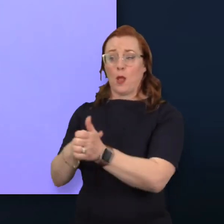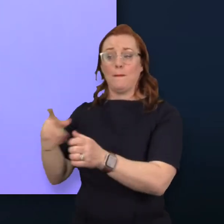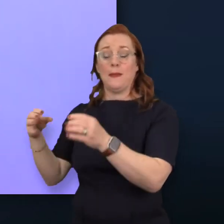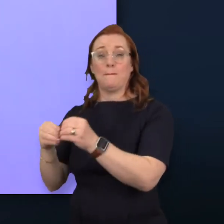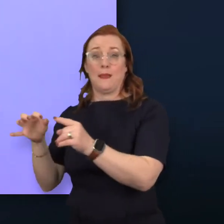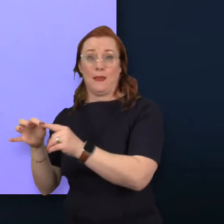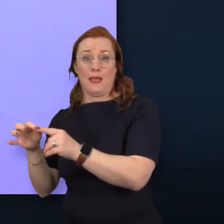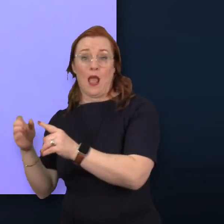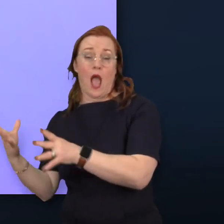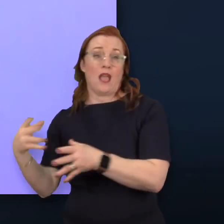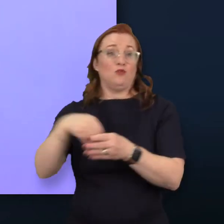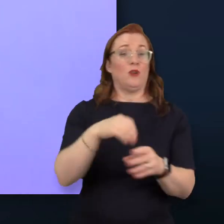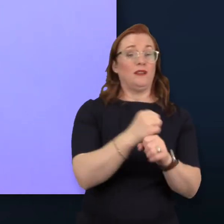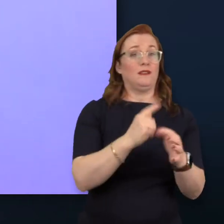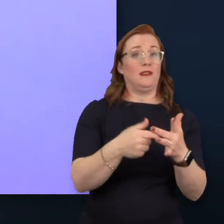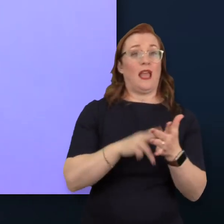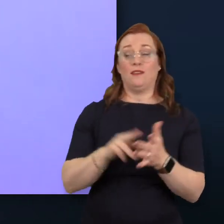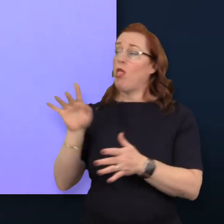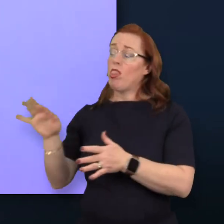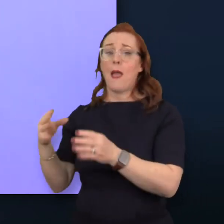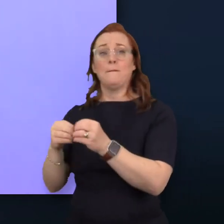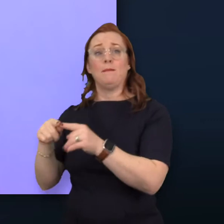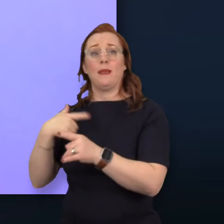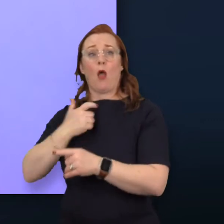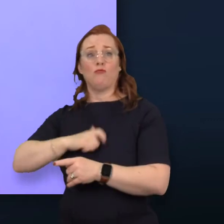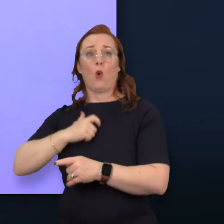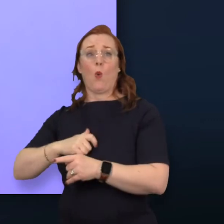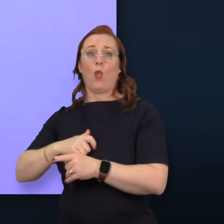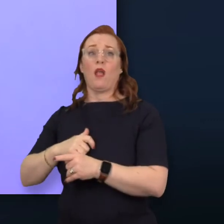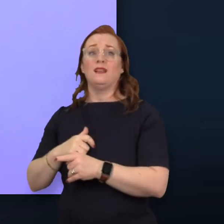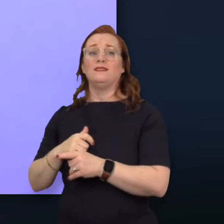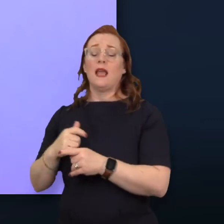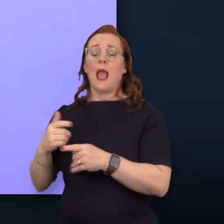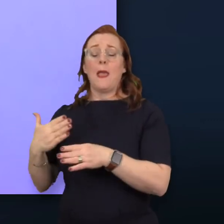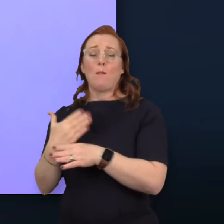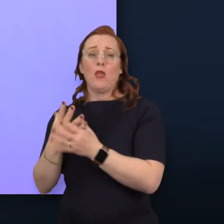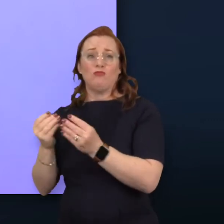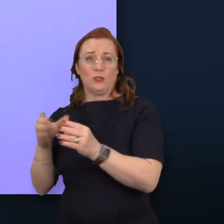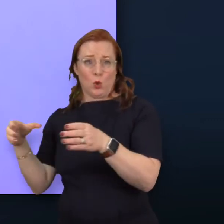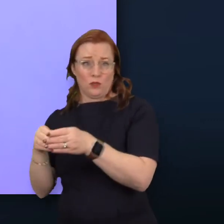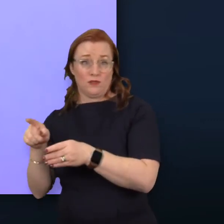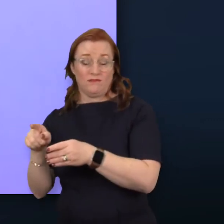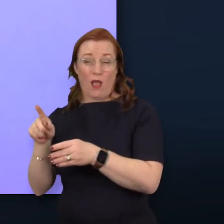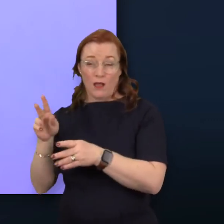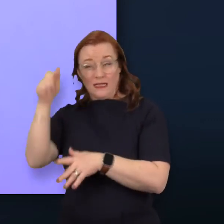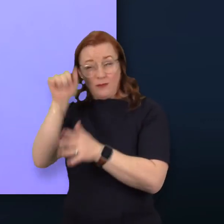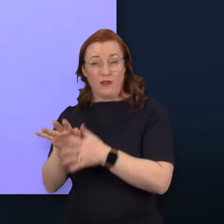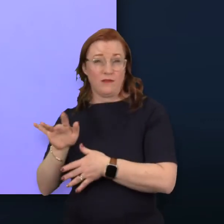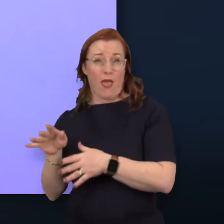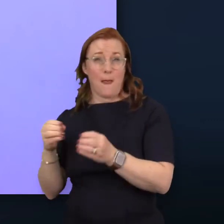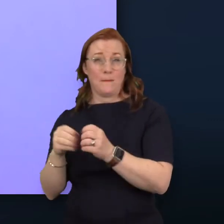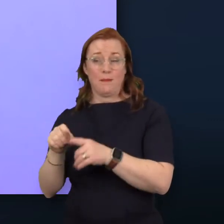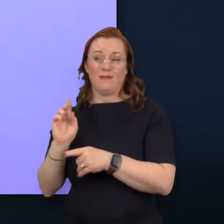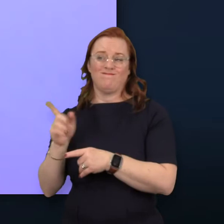from BP where I led the Neurodiversity Employee Resource Group. There I saw firsthand how